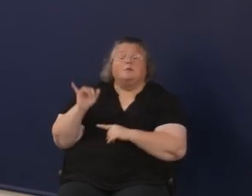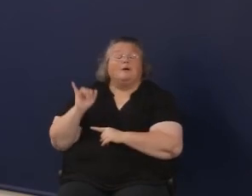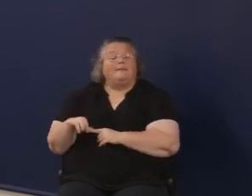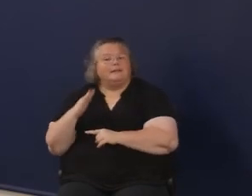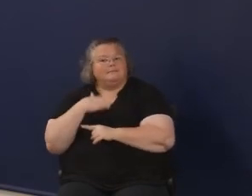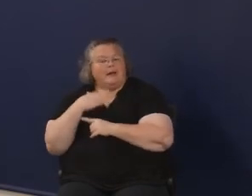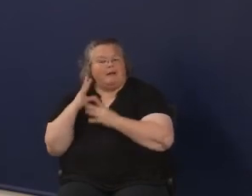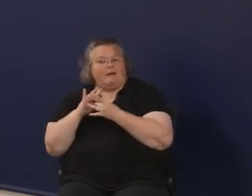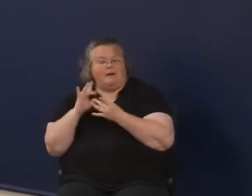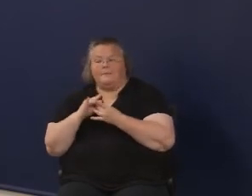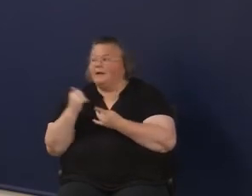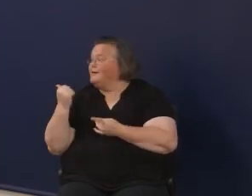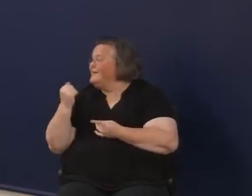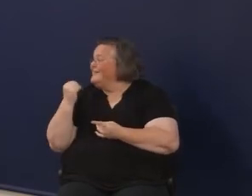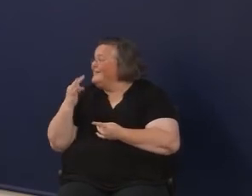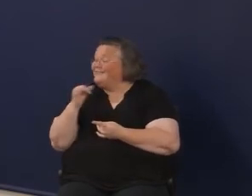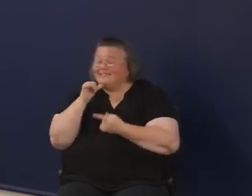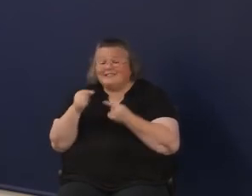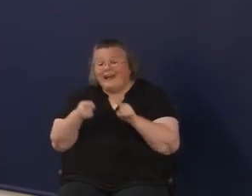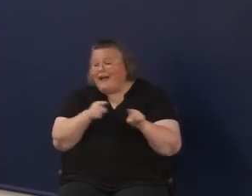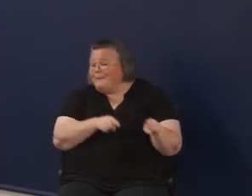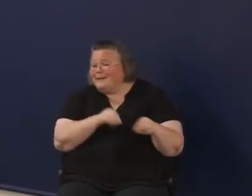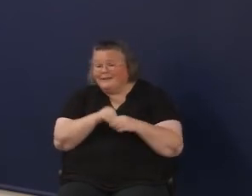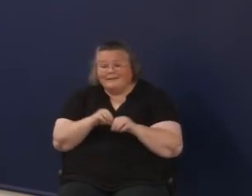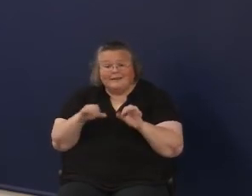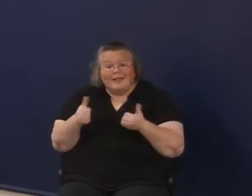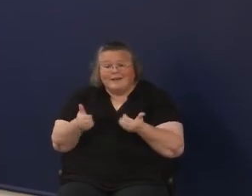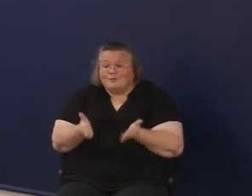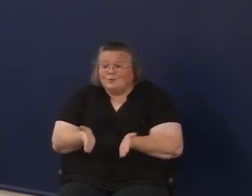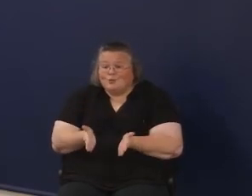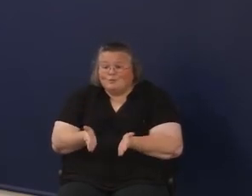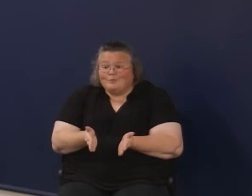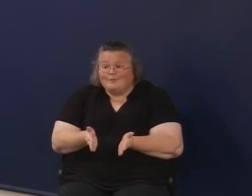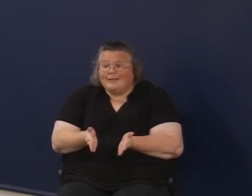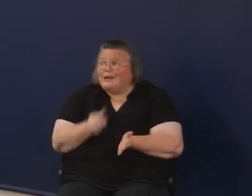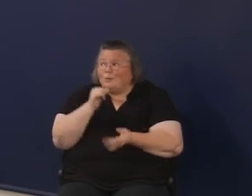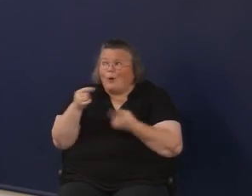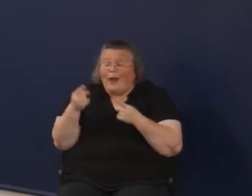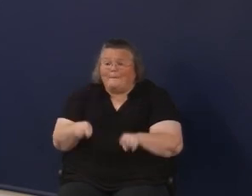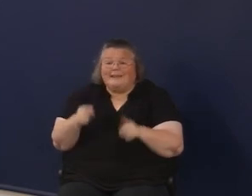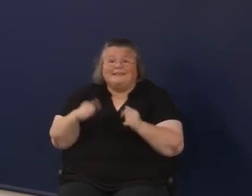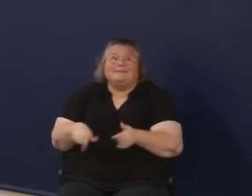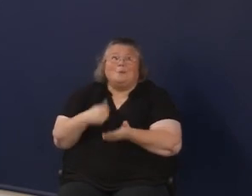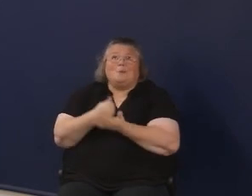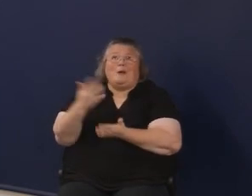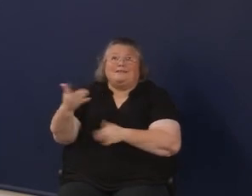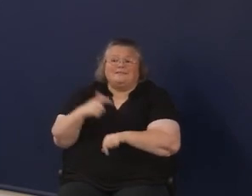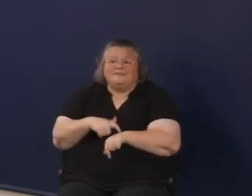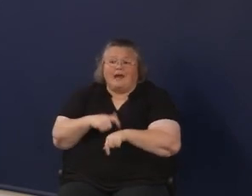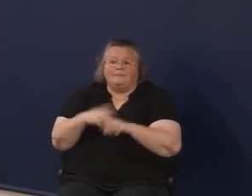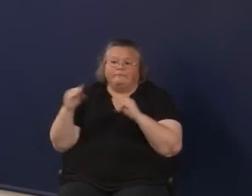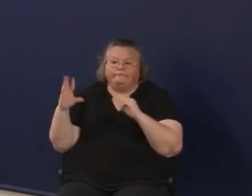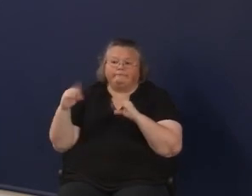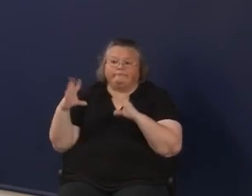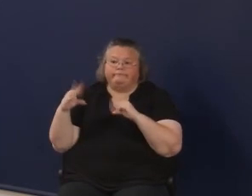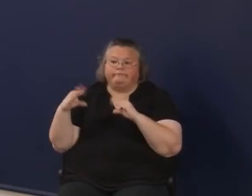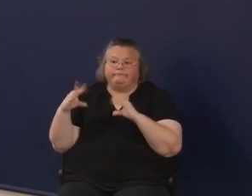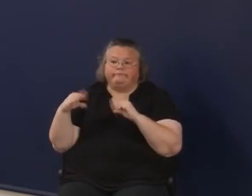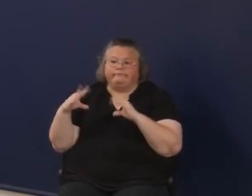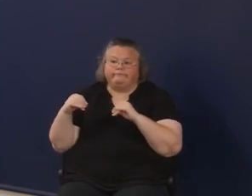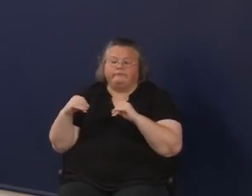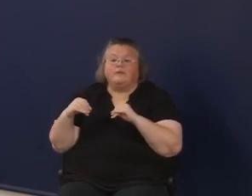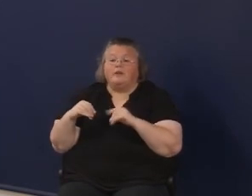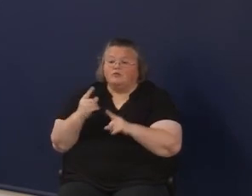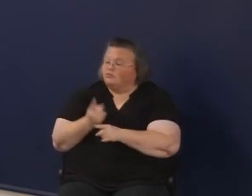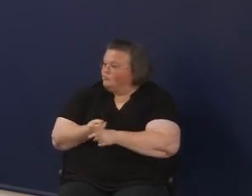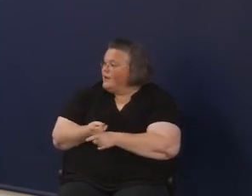to go. Because if it's not happening in the classroom, all of this is just a waste of time. And, you know,